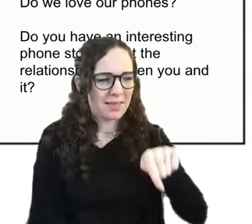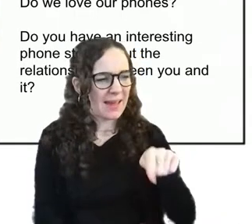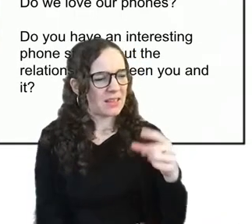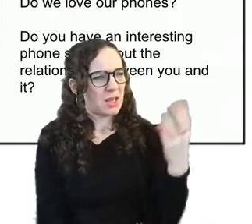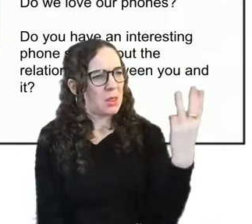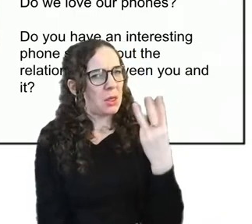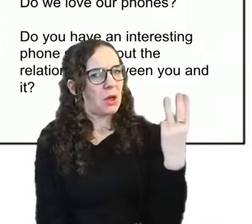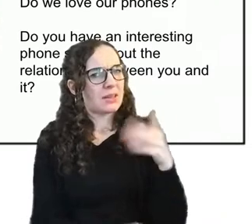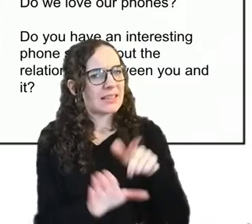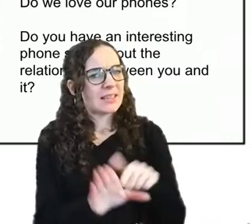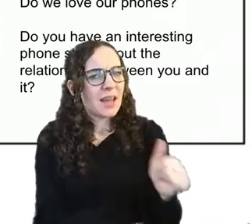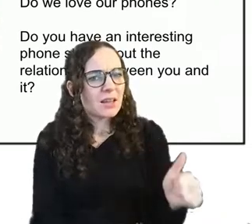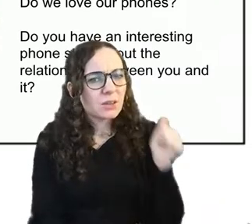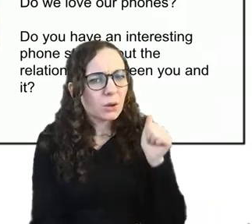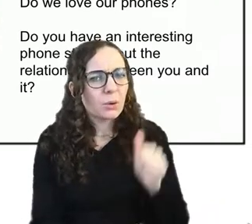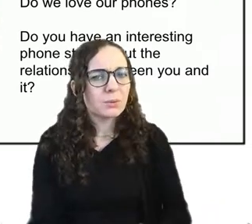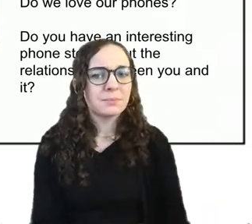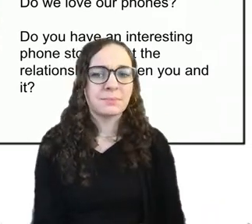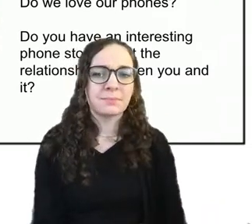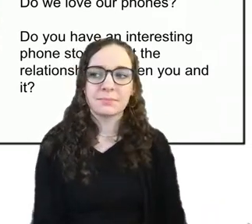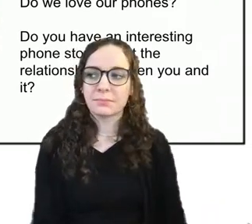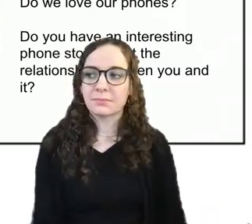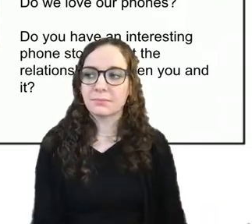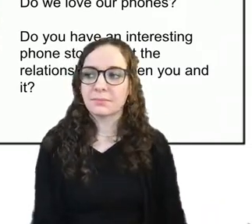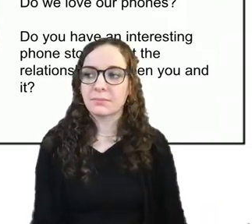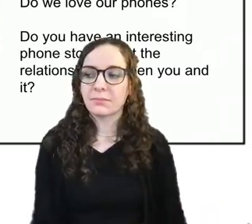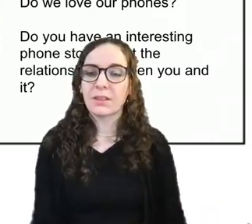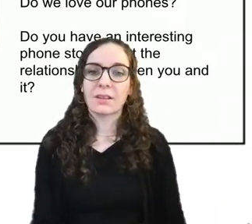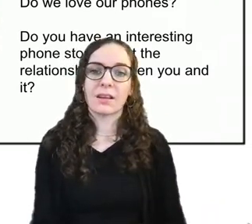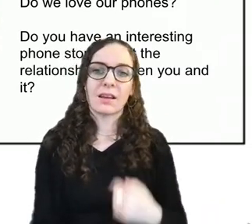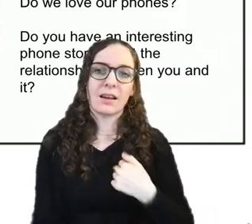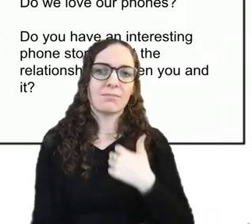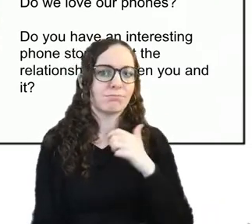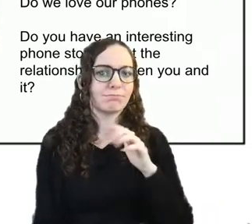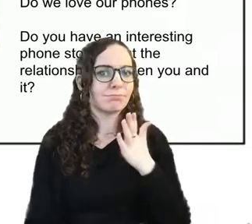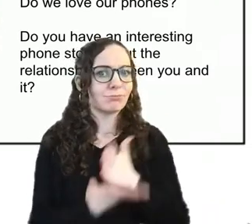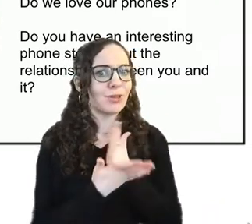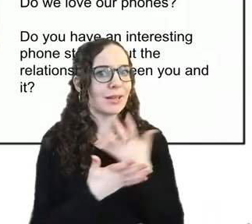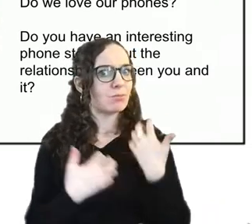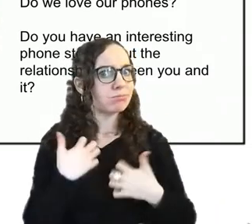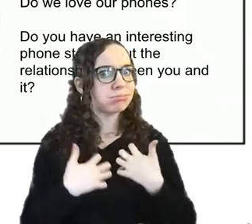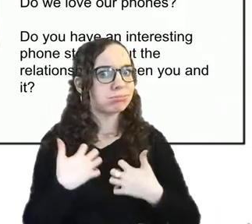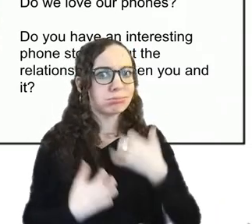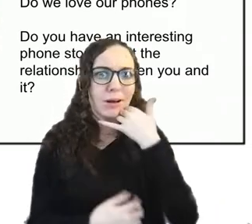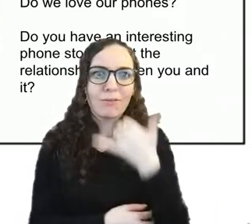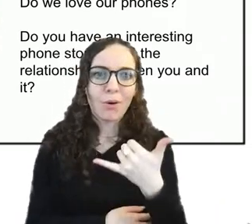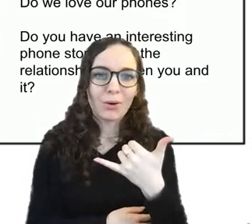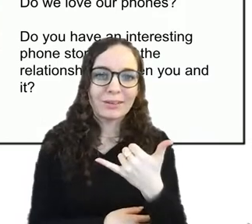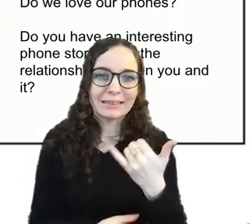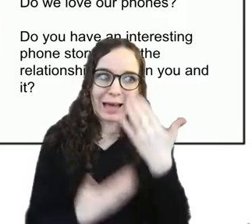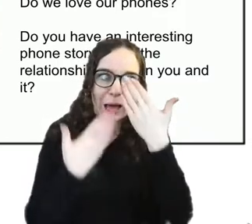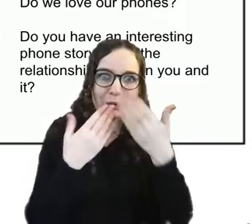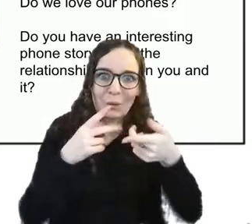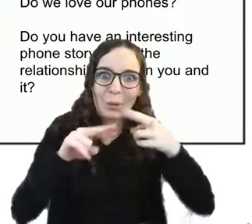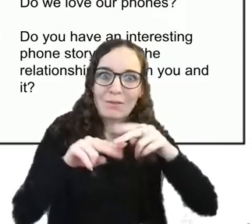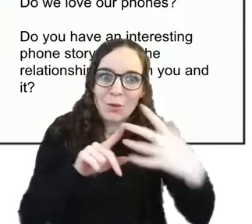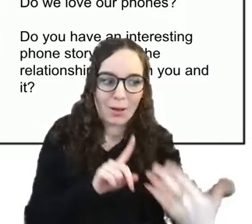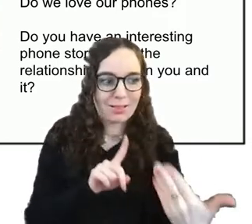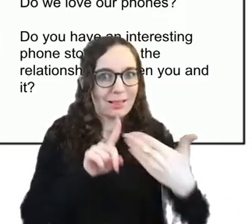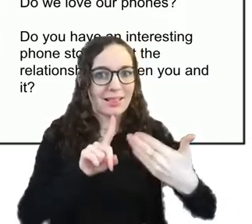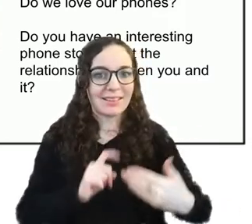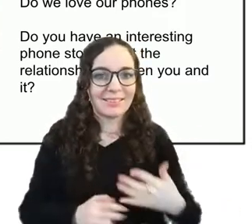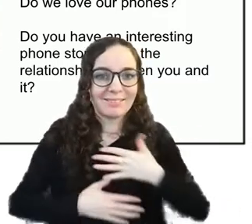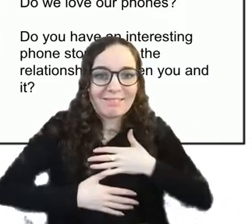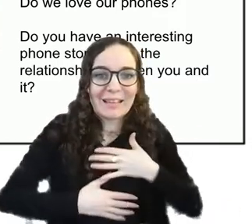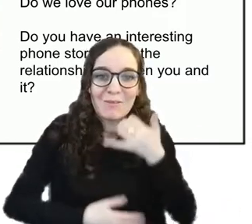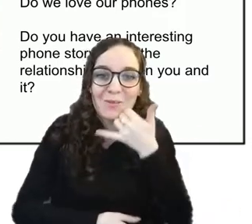um and then yeah so i i'm really interested in phones i don't know if you can tell um and like